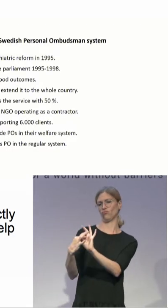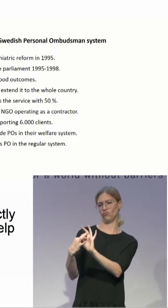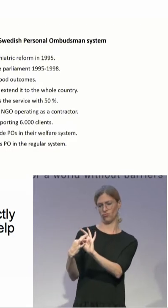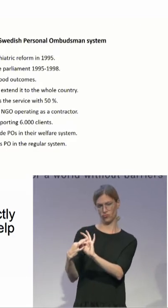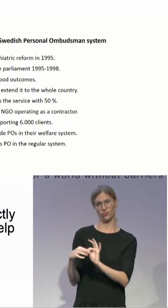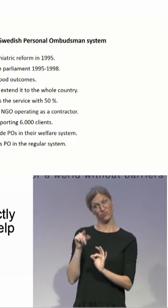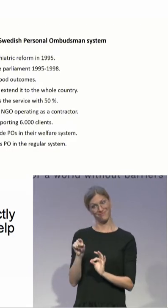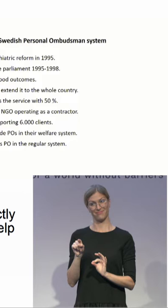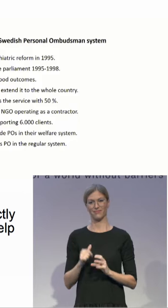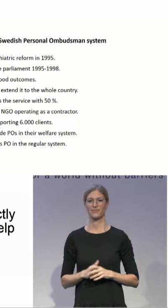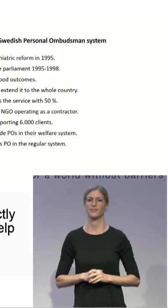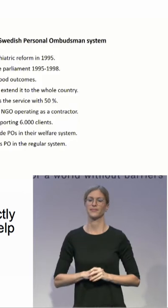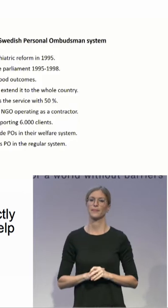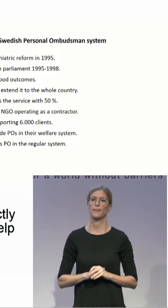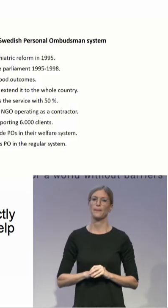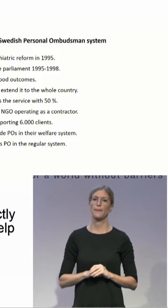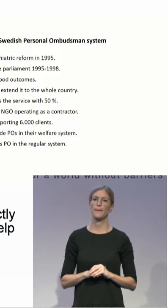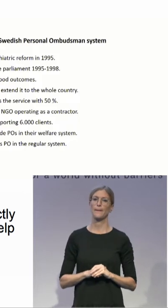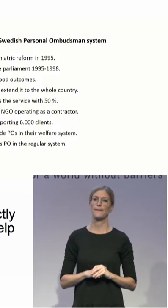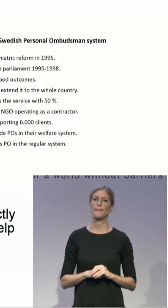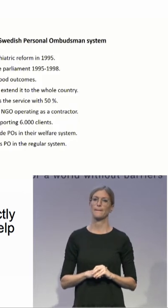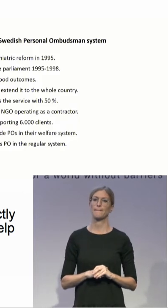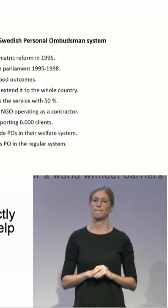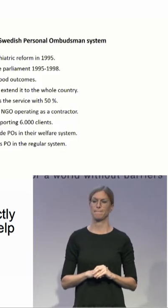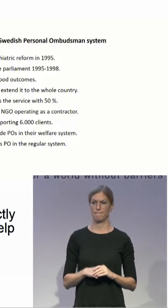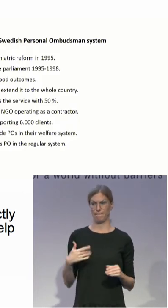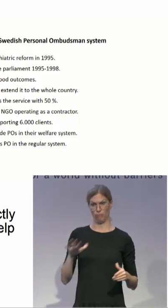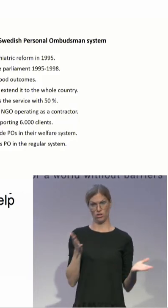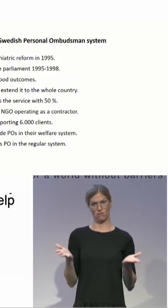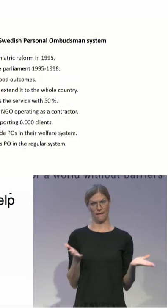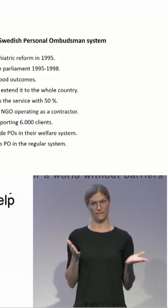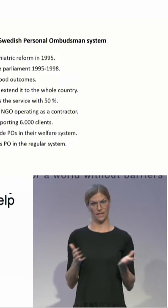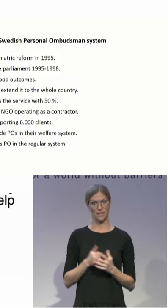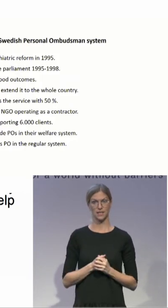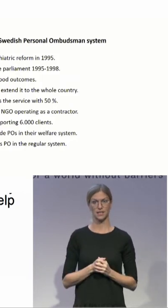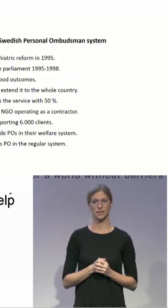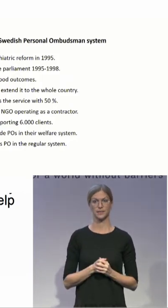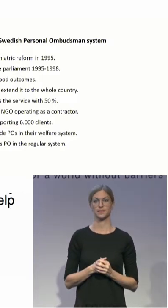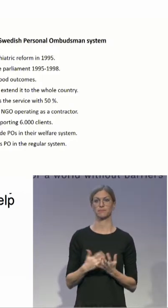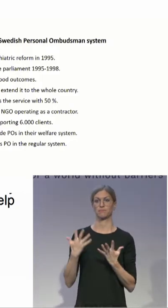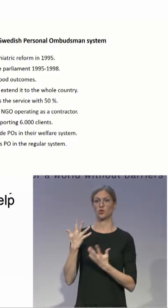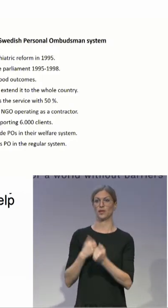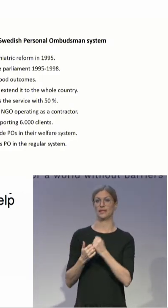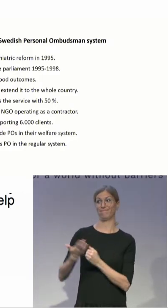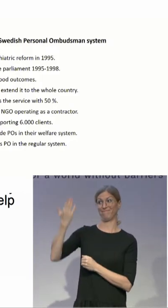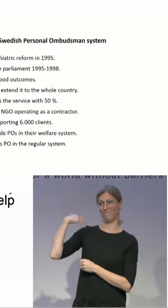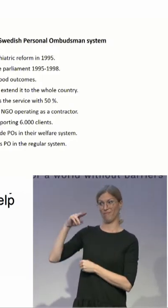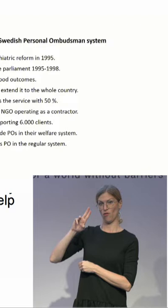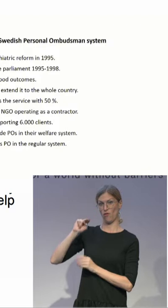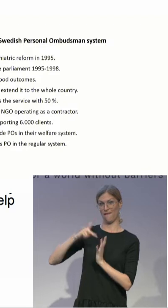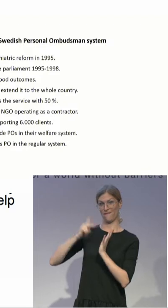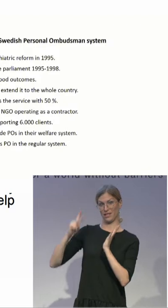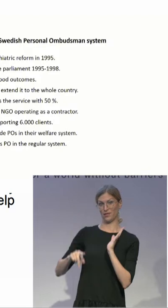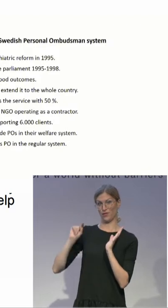Actually, our service started ten years before the UN Convention was adopted in another context,